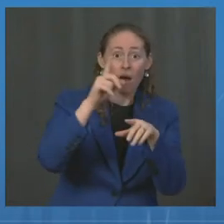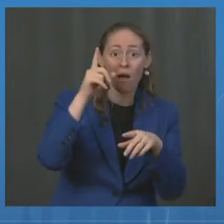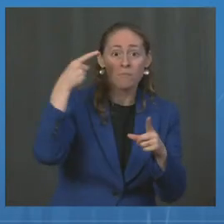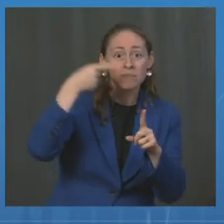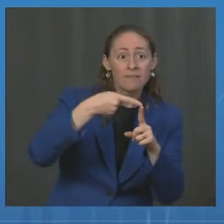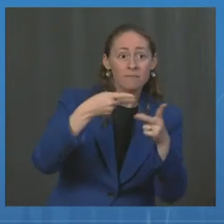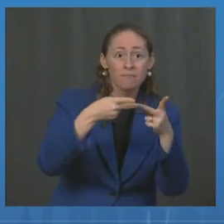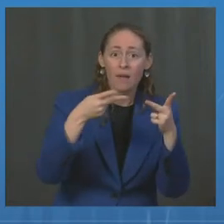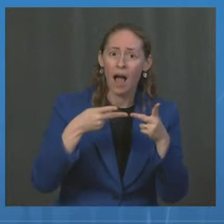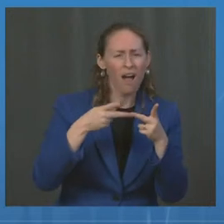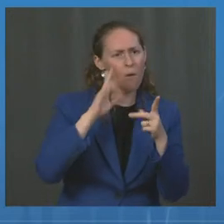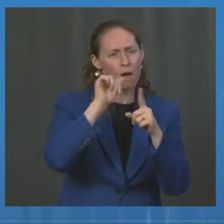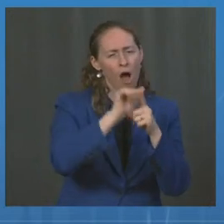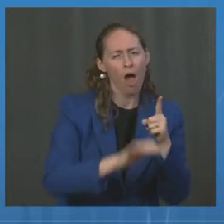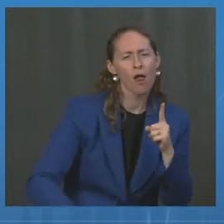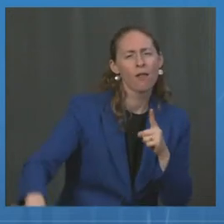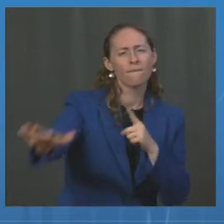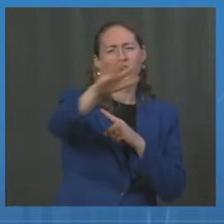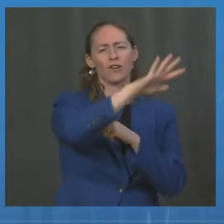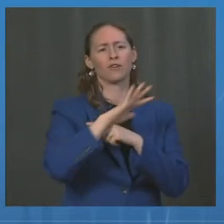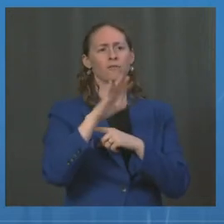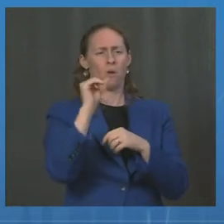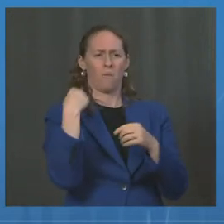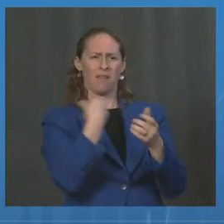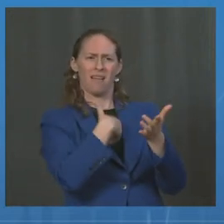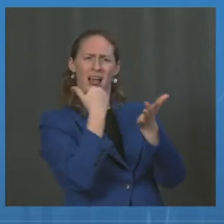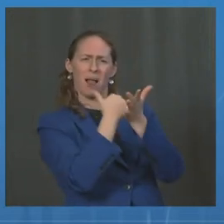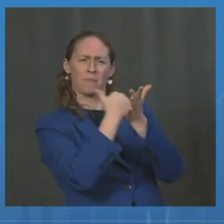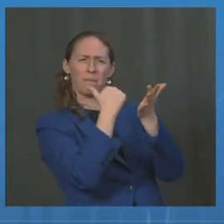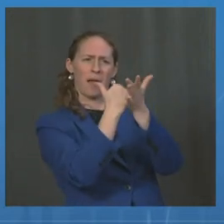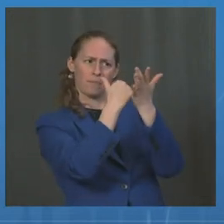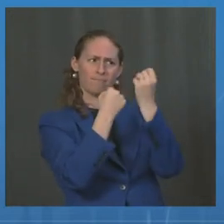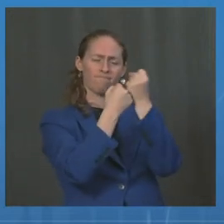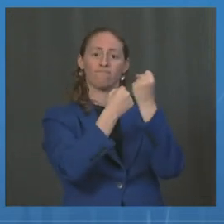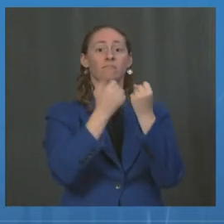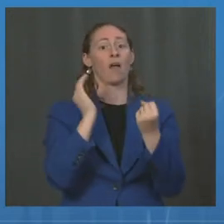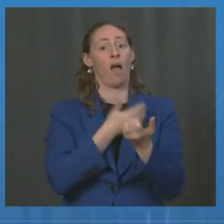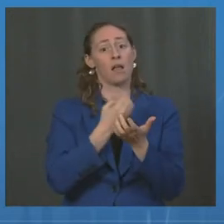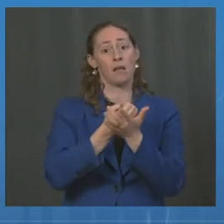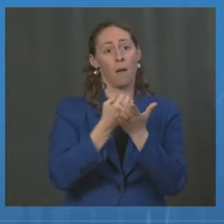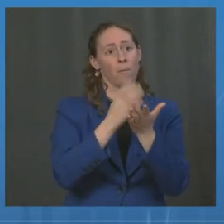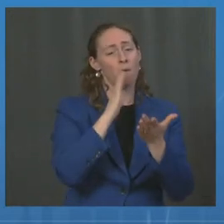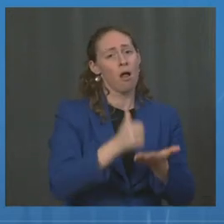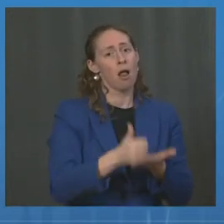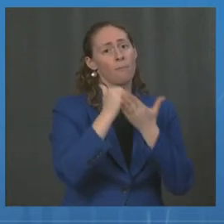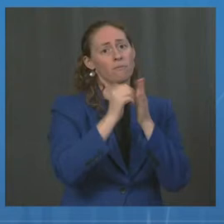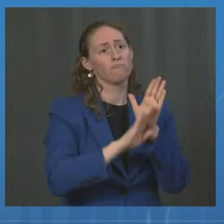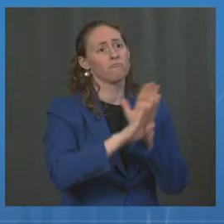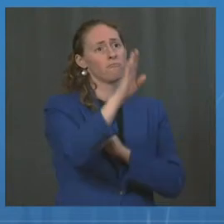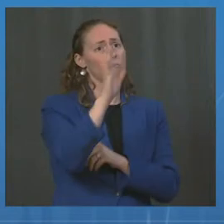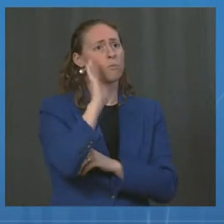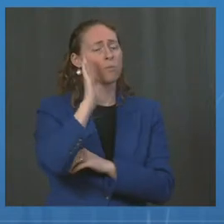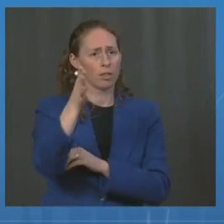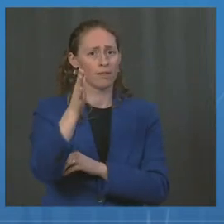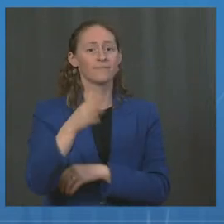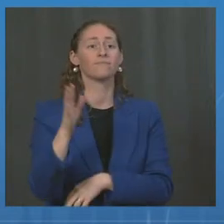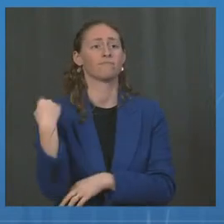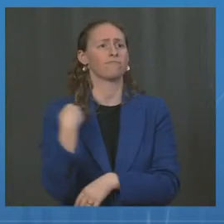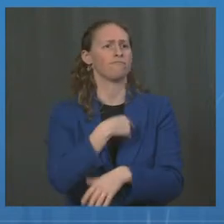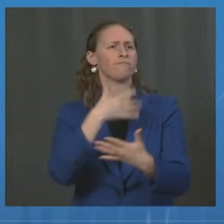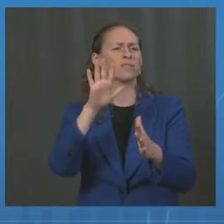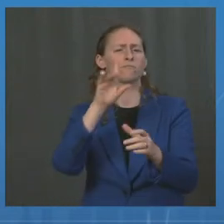and our economy here at home. That's why we've already committed to sharing over 600 million doses globally,